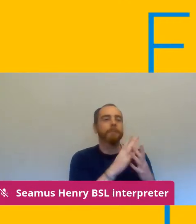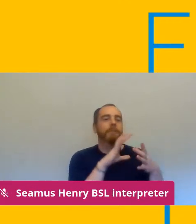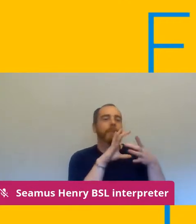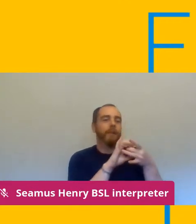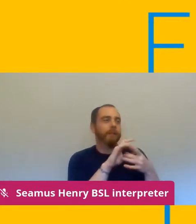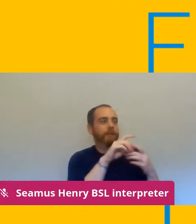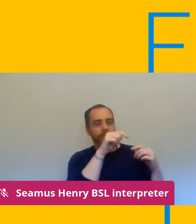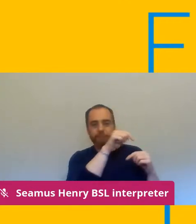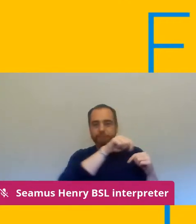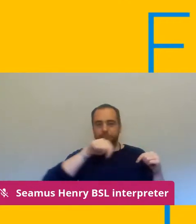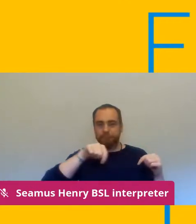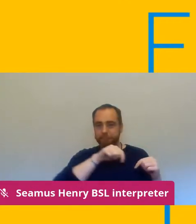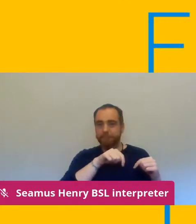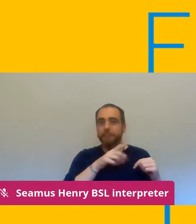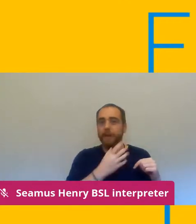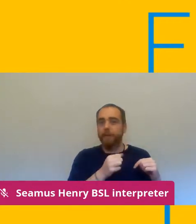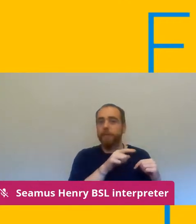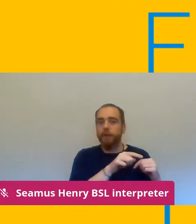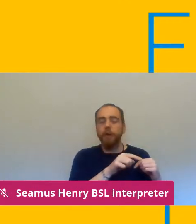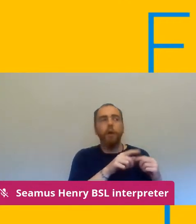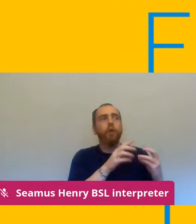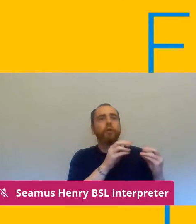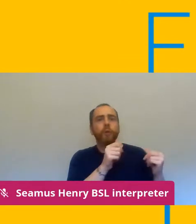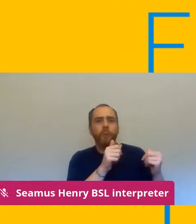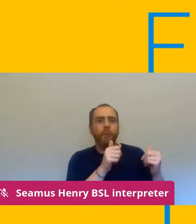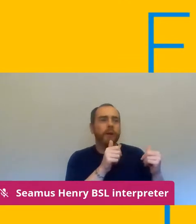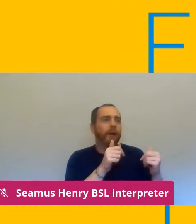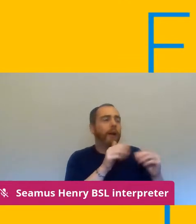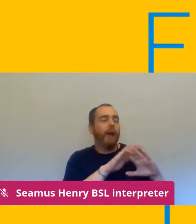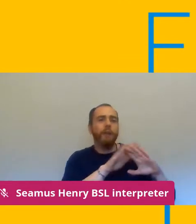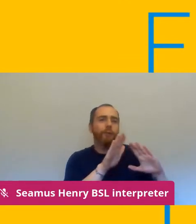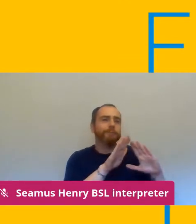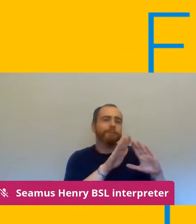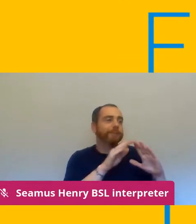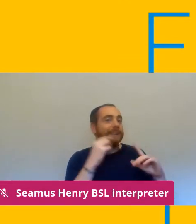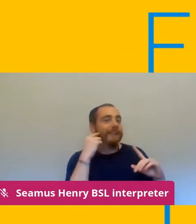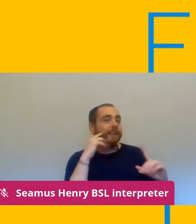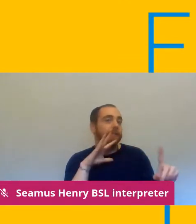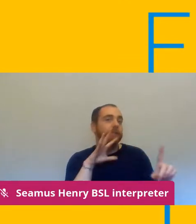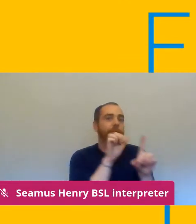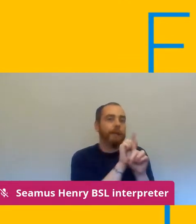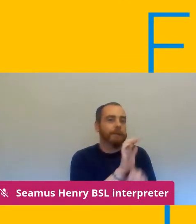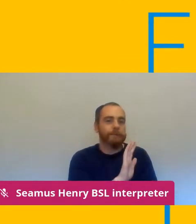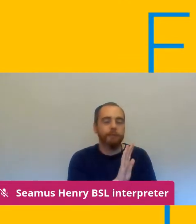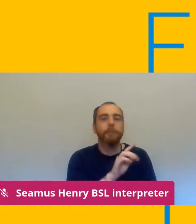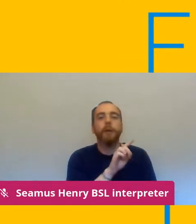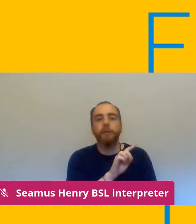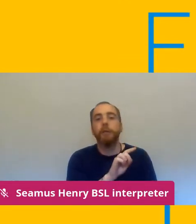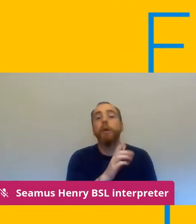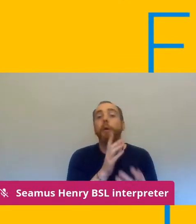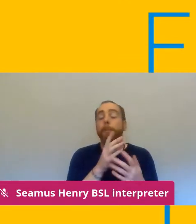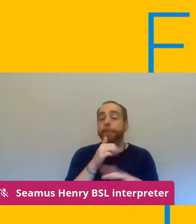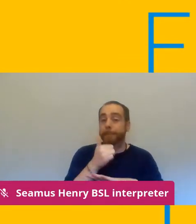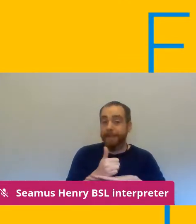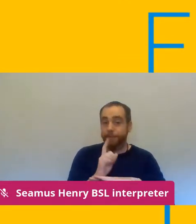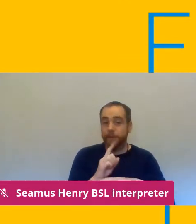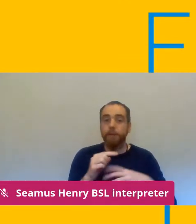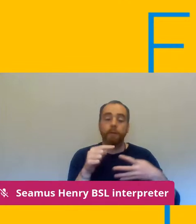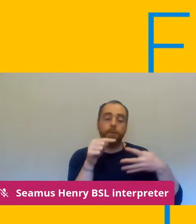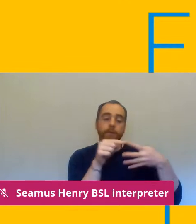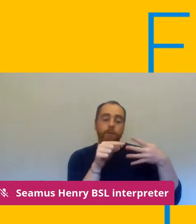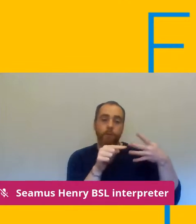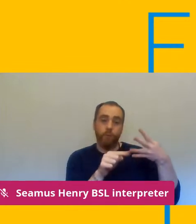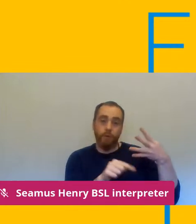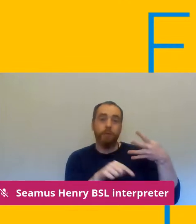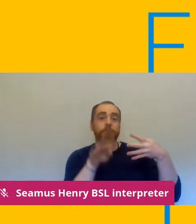way that this this might work so it's very difficult to find if you just go on the website but basically they'll work through four tiers um